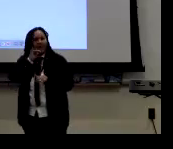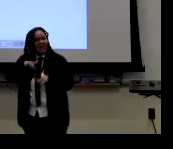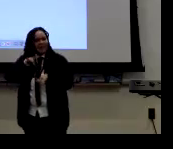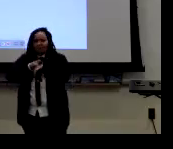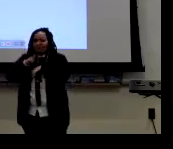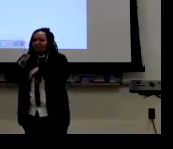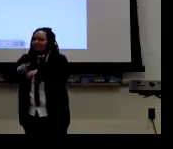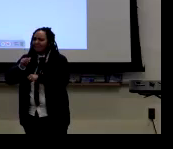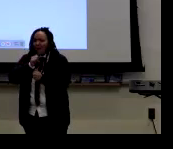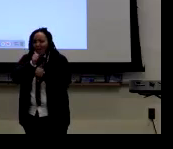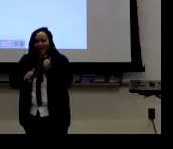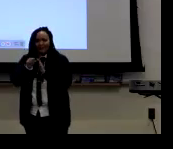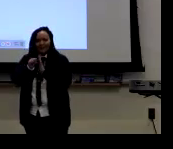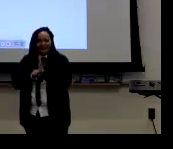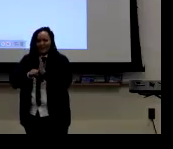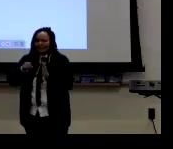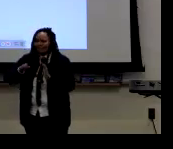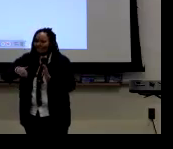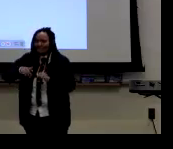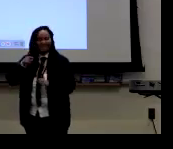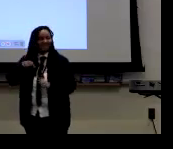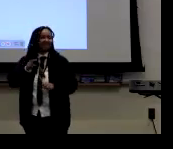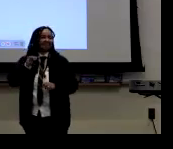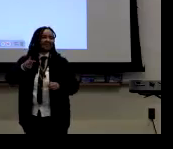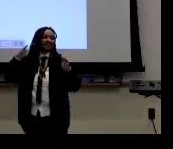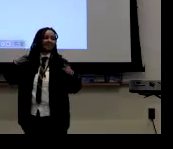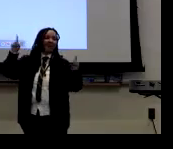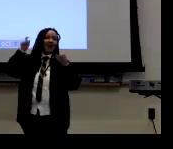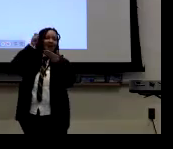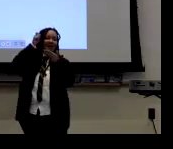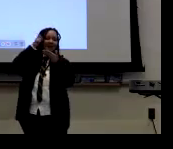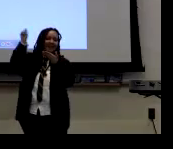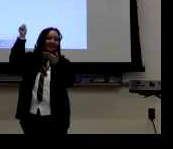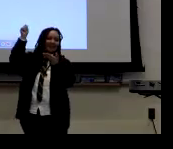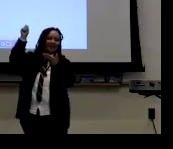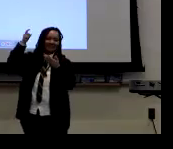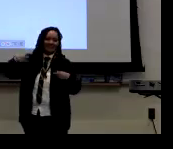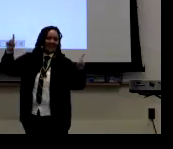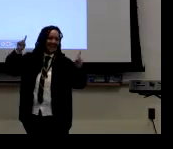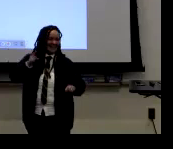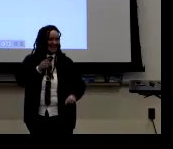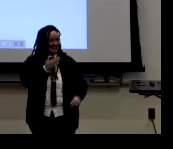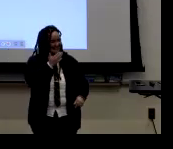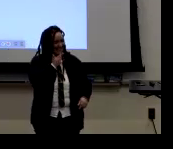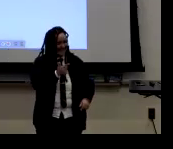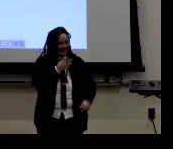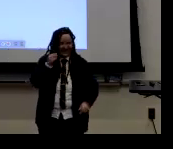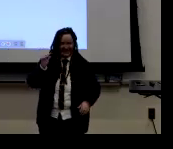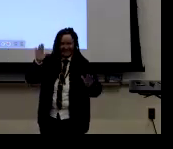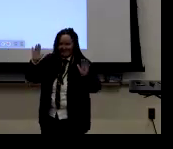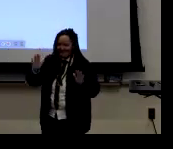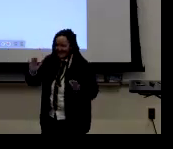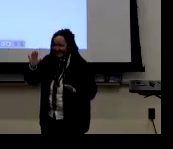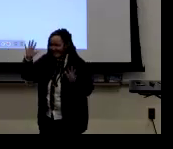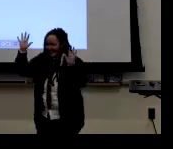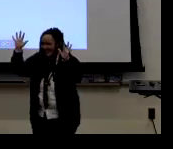flown all over the world doing different types of lectures like this, and now I can finally check University of Michigan